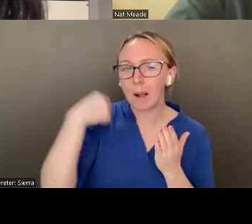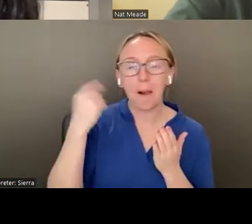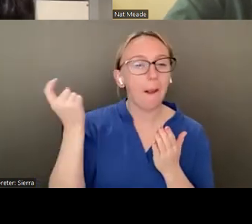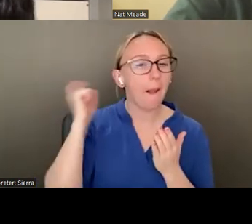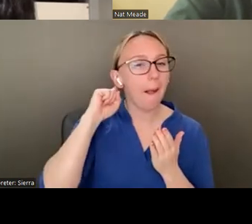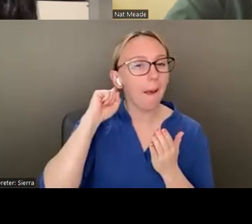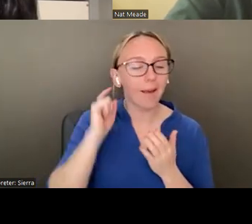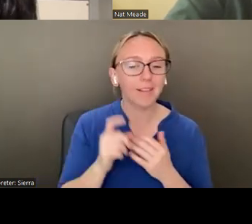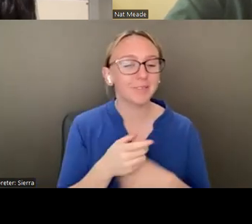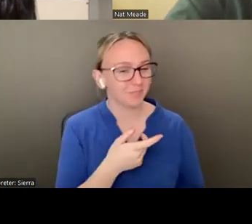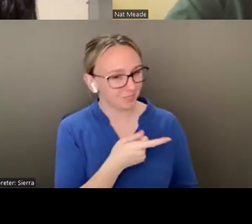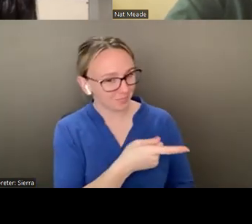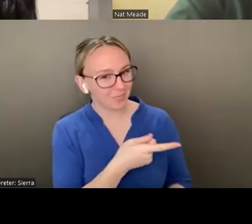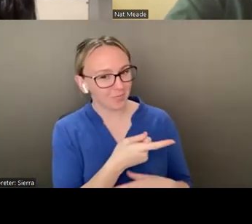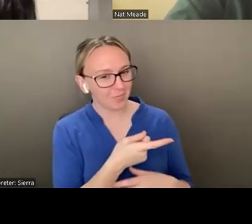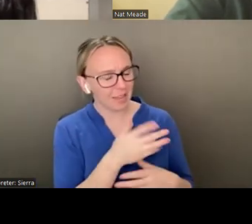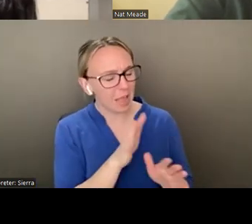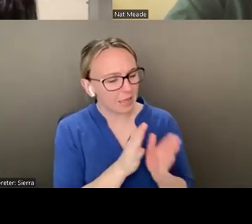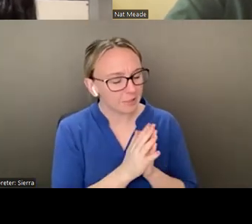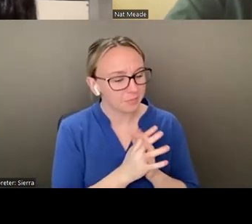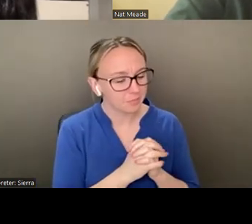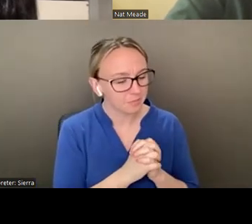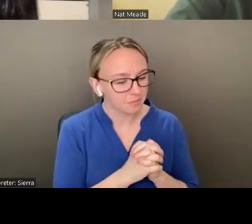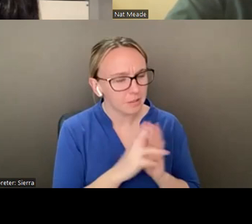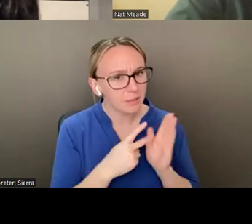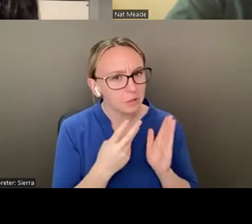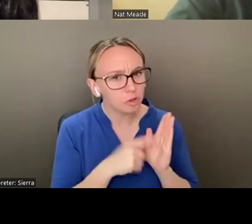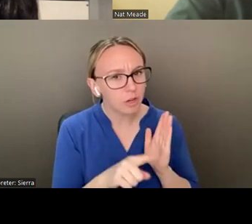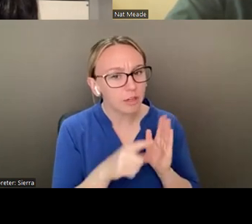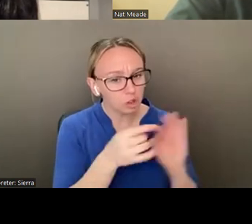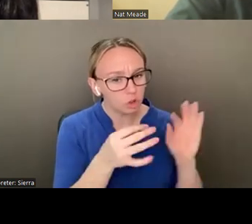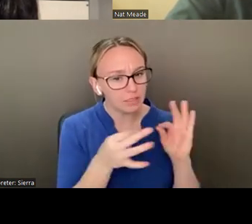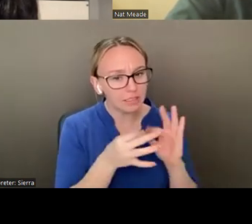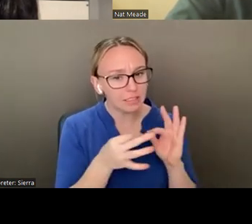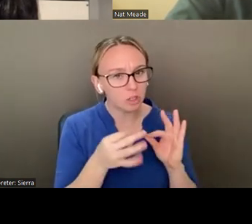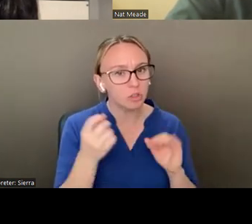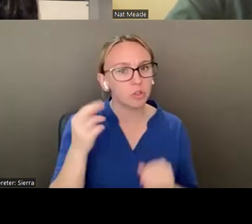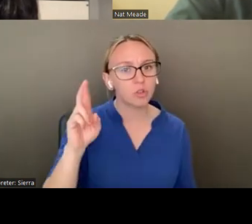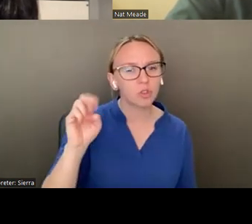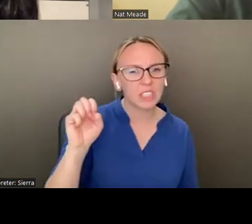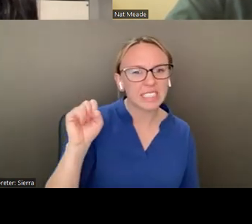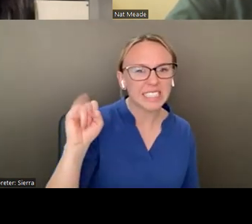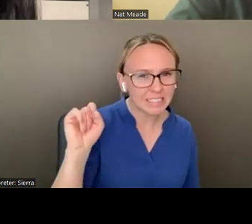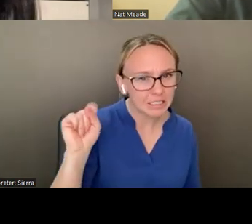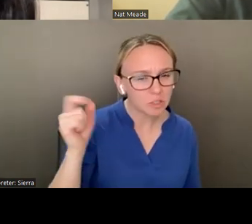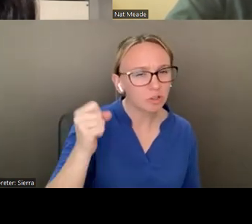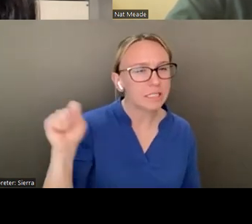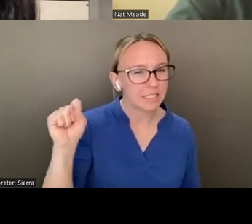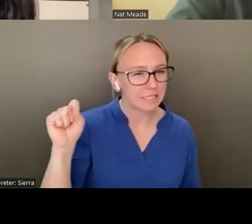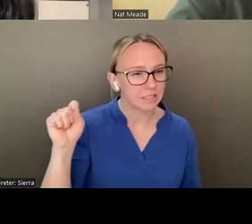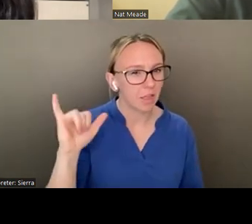Well, said, did you, can I double check? Did you say resist in that manner? Yeah.